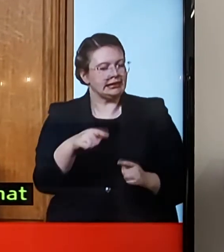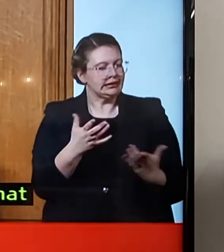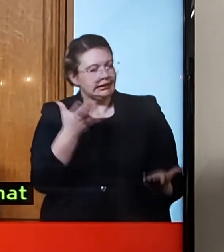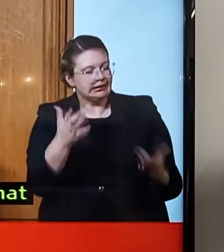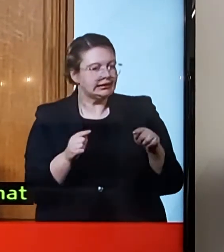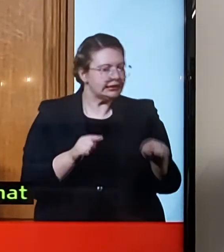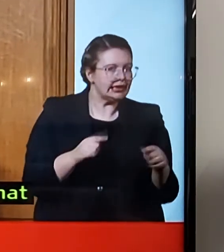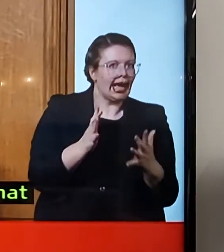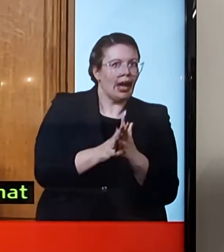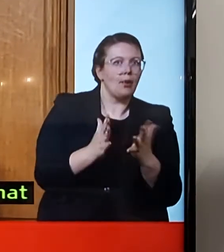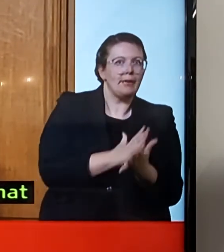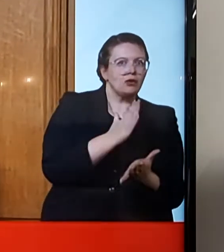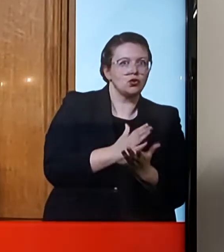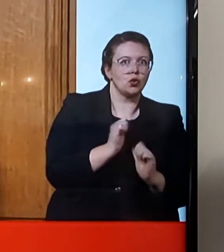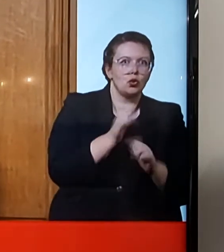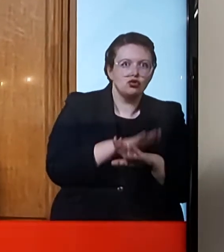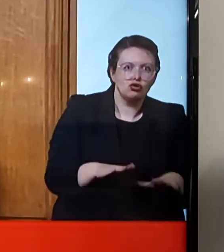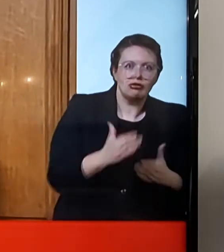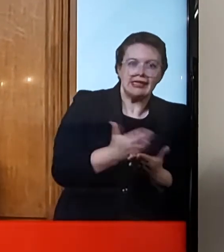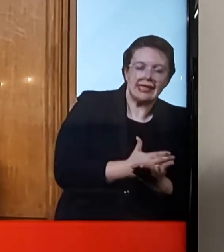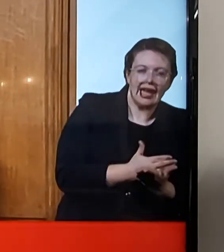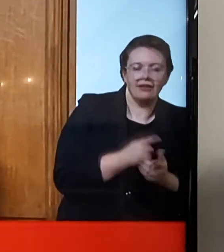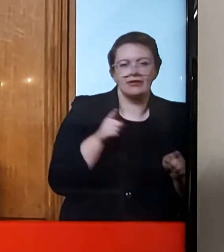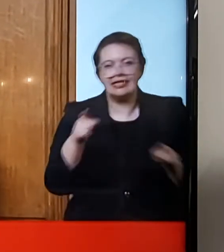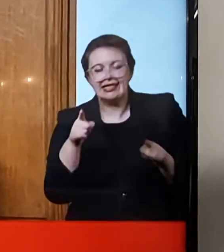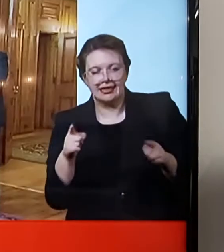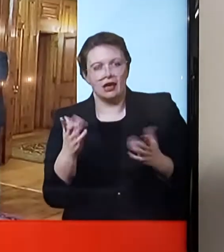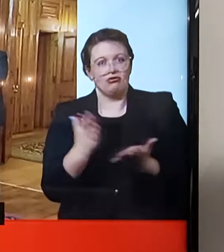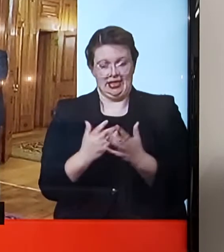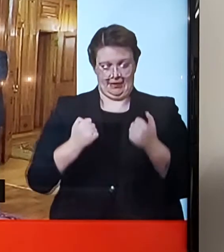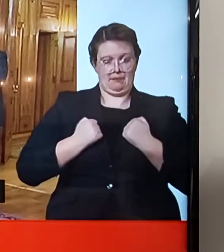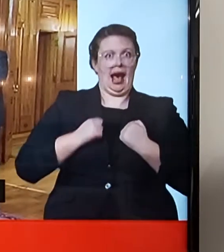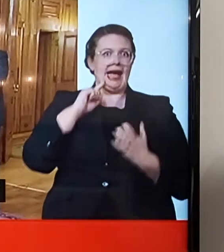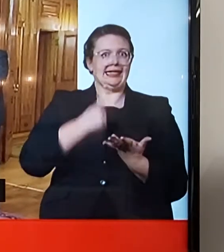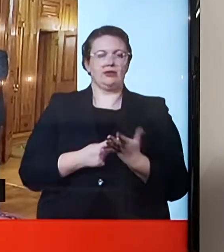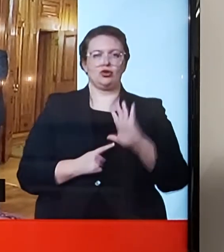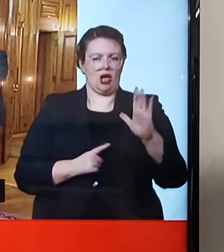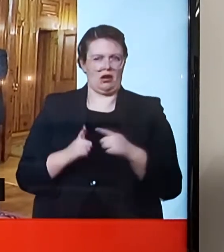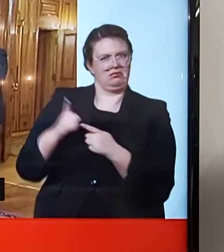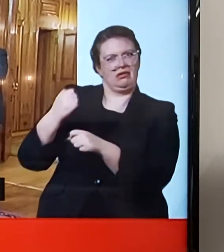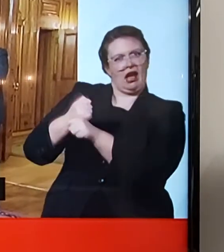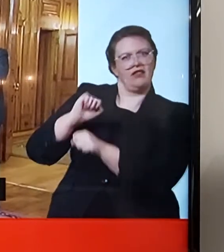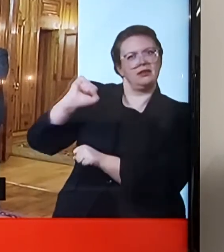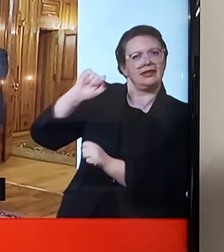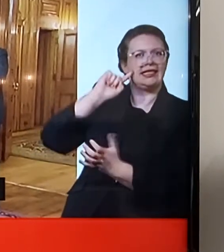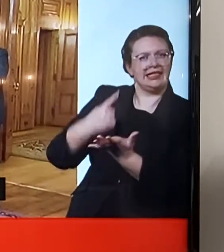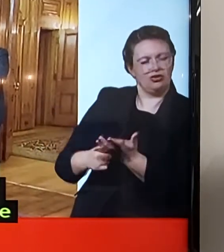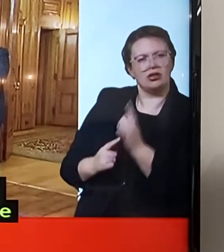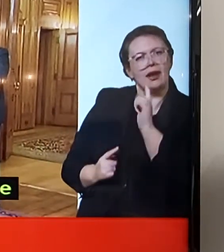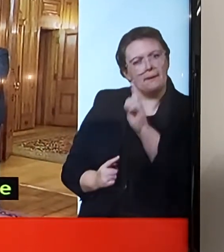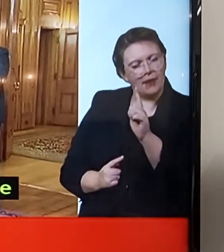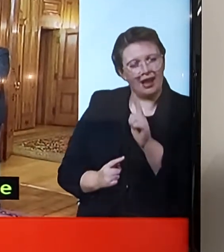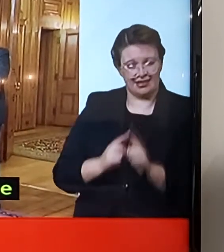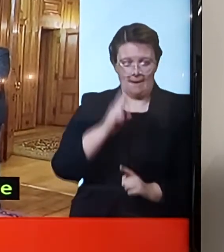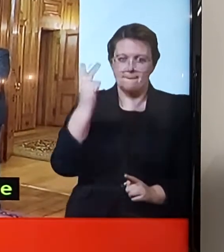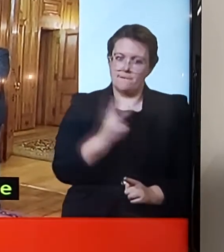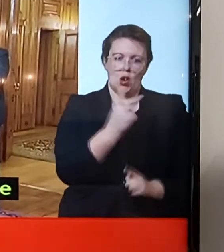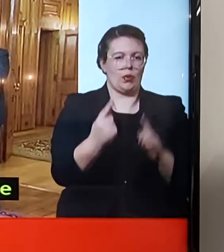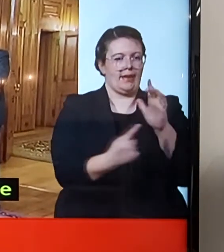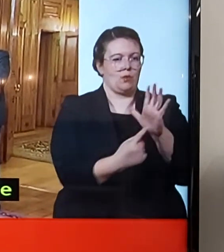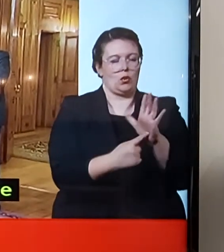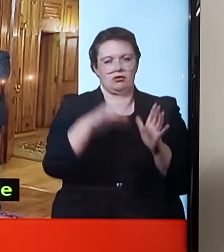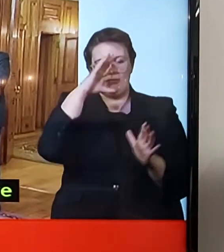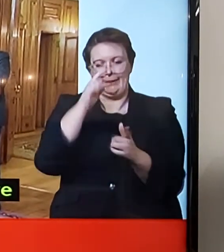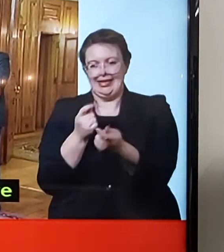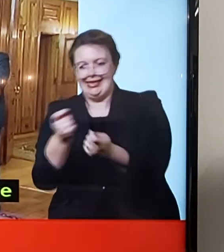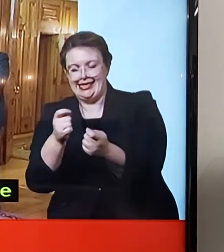is a difficult judgement, that's one that we should fundamentally want to pierce this. But those two sets of arguments, I don't think I'll dispute it basically, it's really just a matter